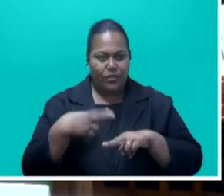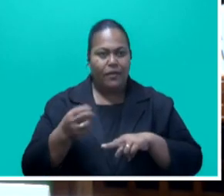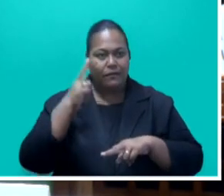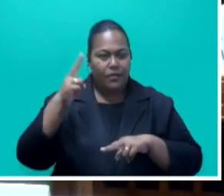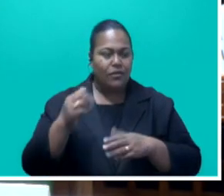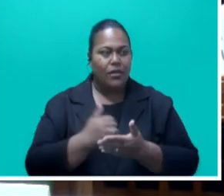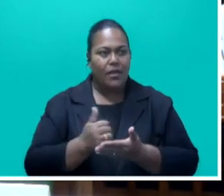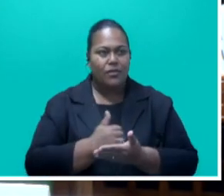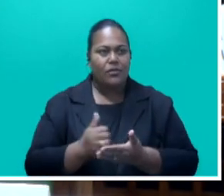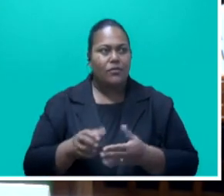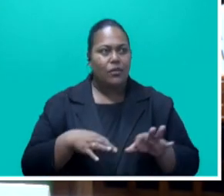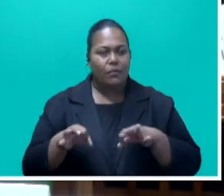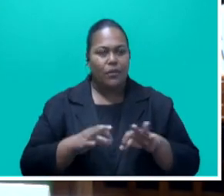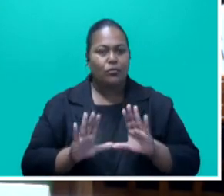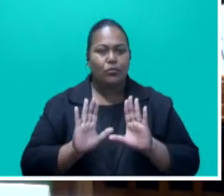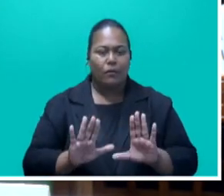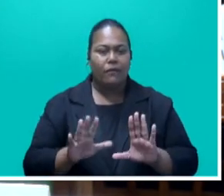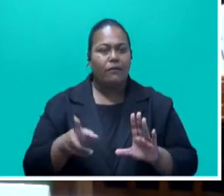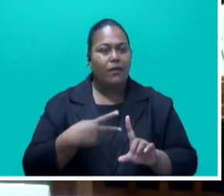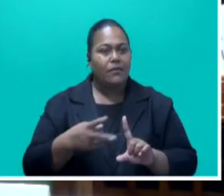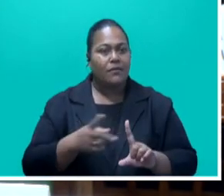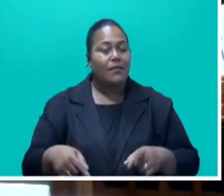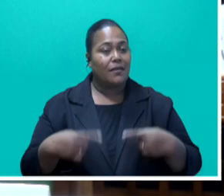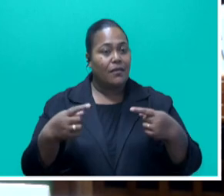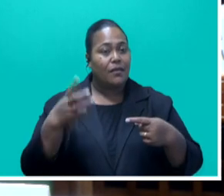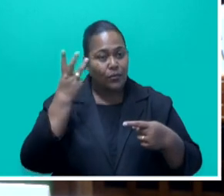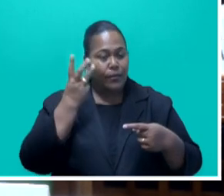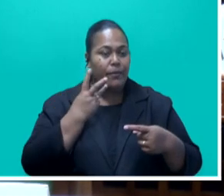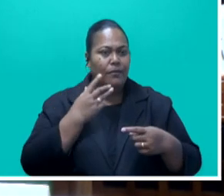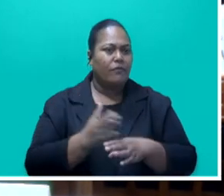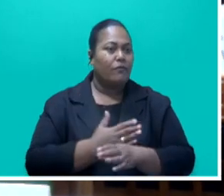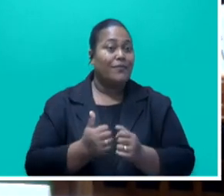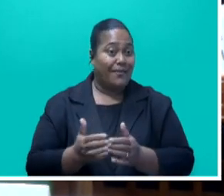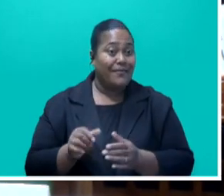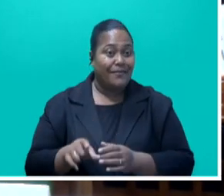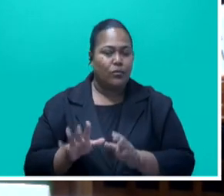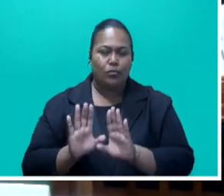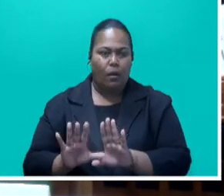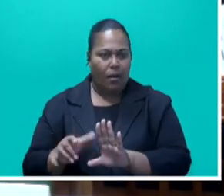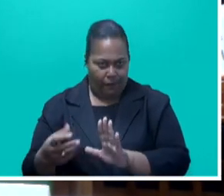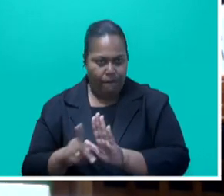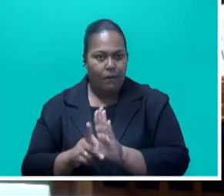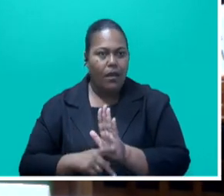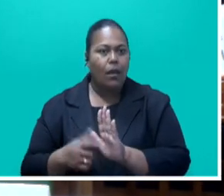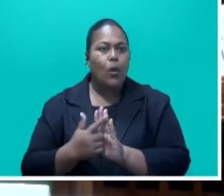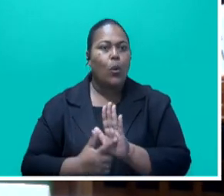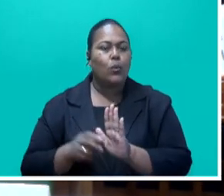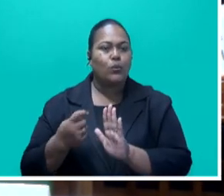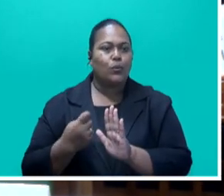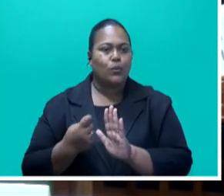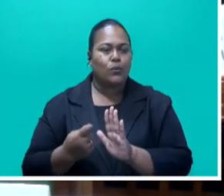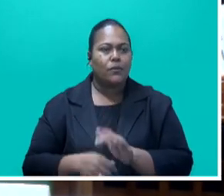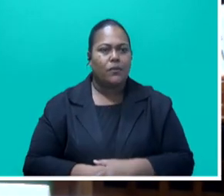to prevent violence against women. before it starts, Honorable Speaker. this is yet to come to